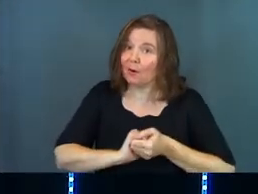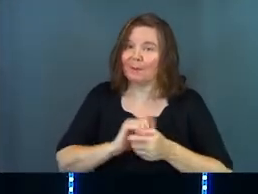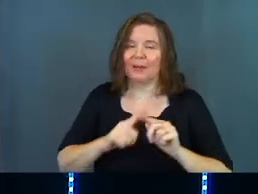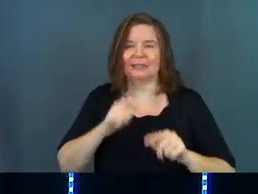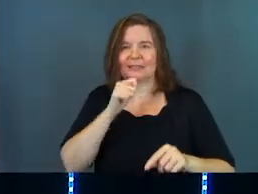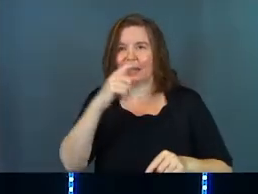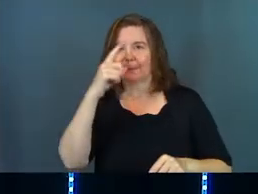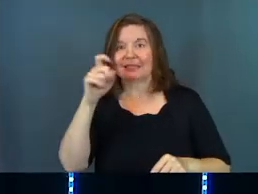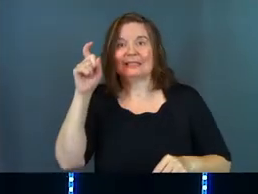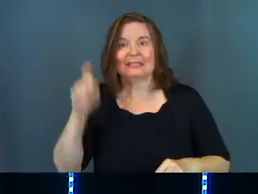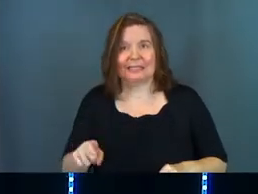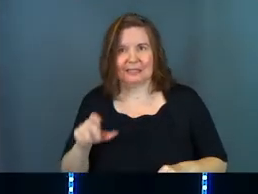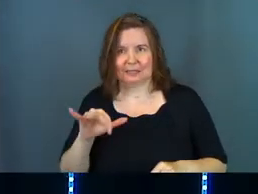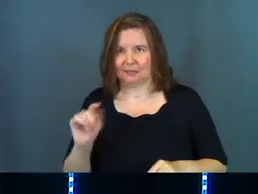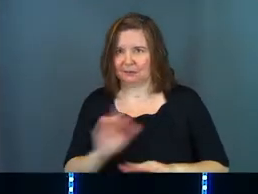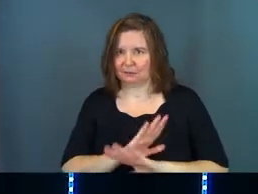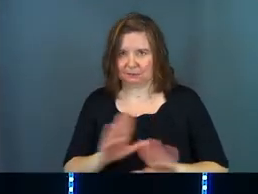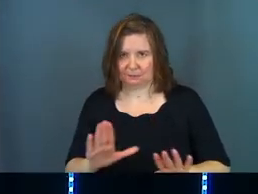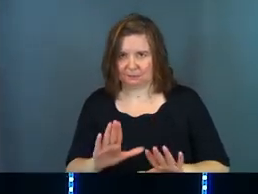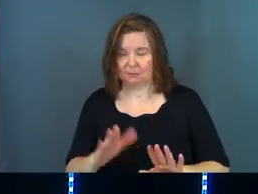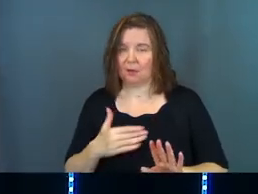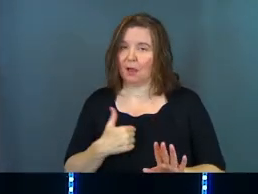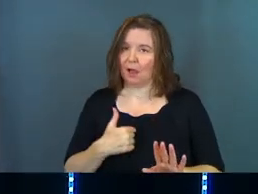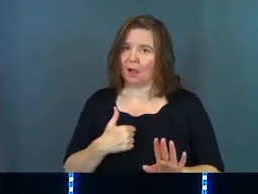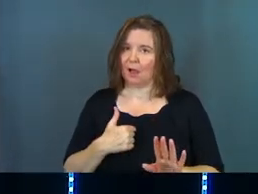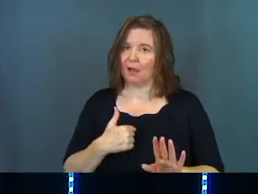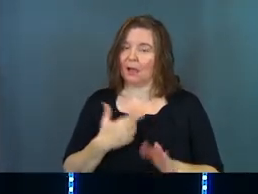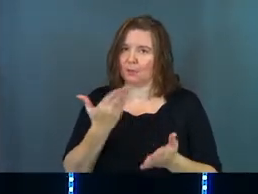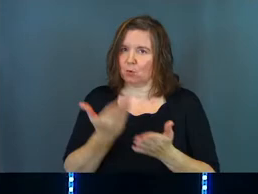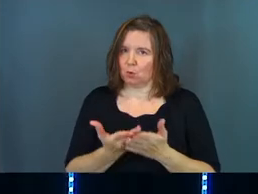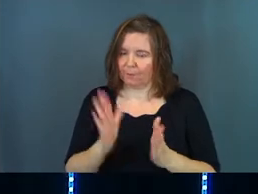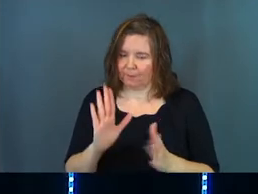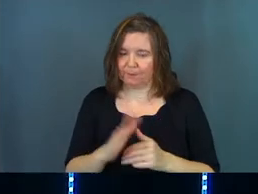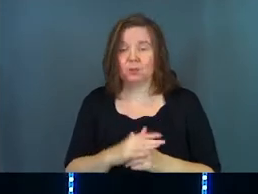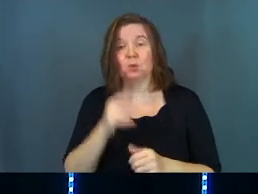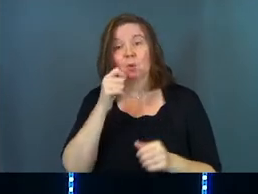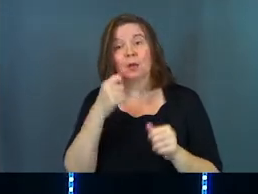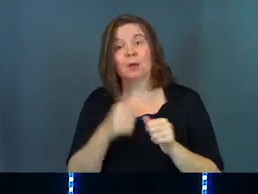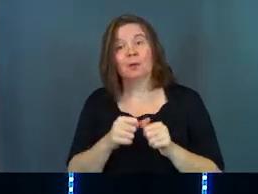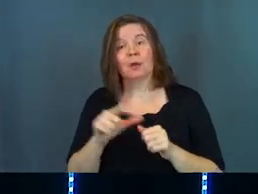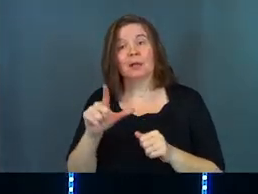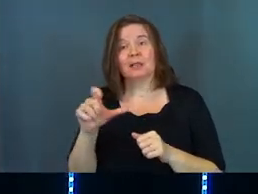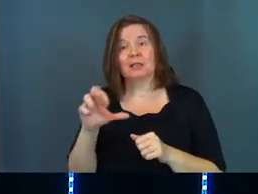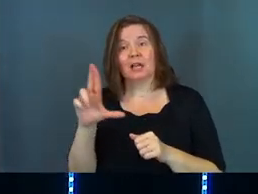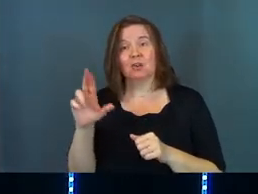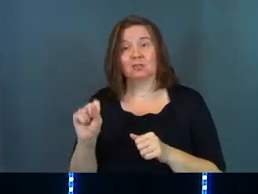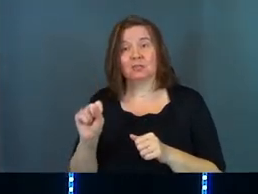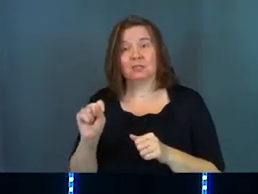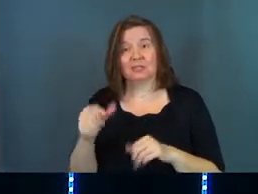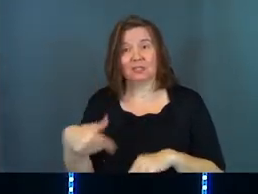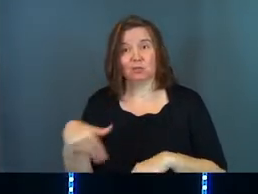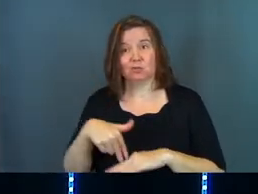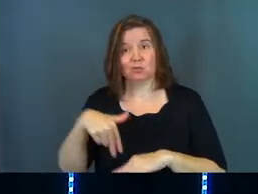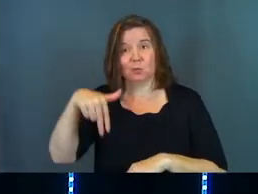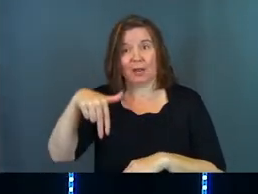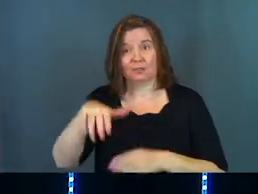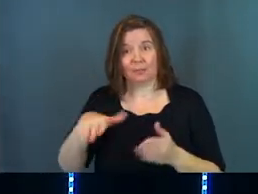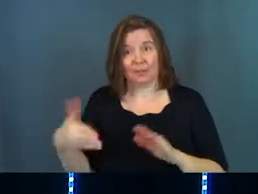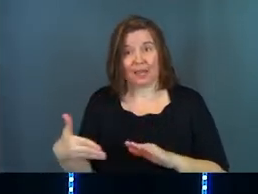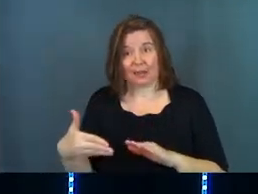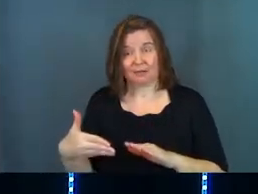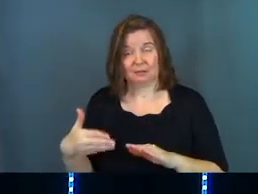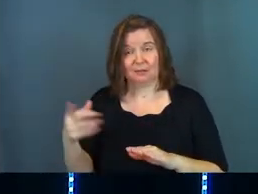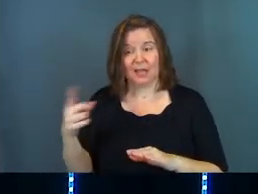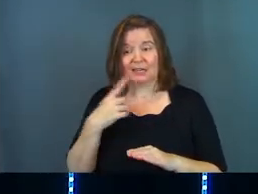but it's not because he needs it. I'll give you a proof on that. You remember when Lazarus is raised from the dead by Jesus